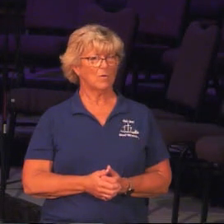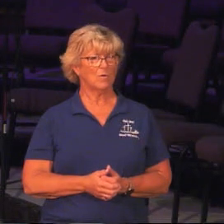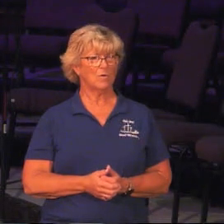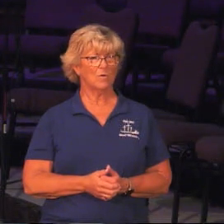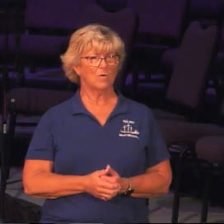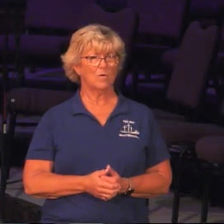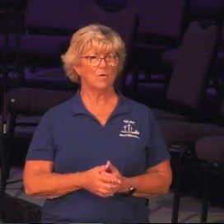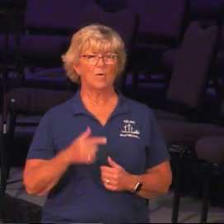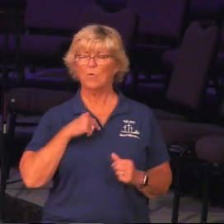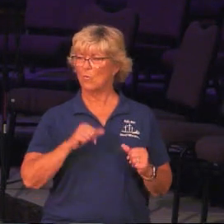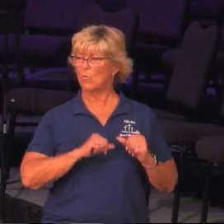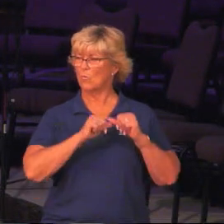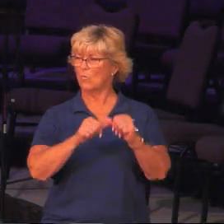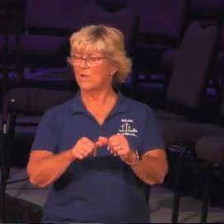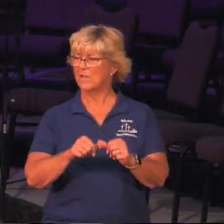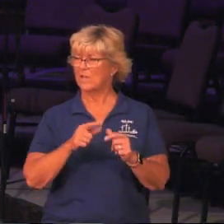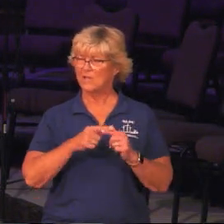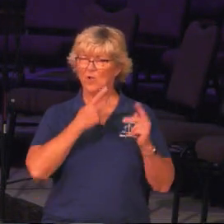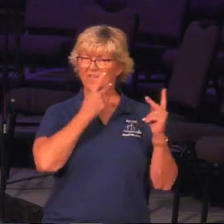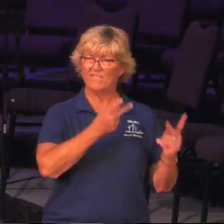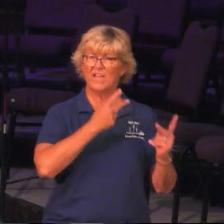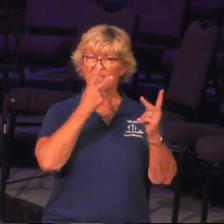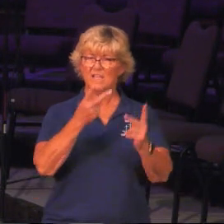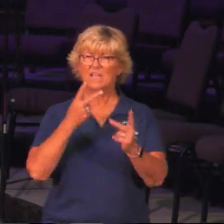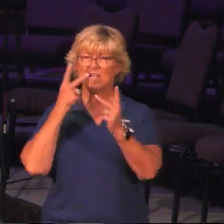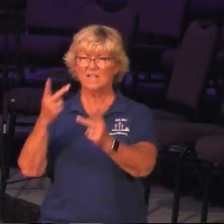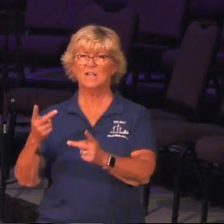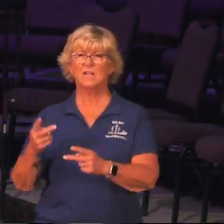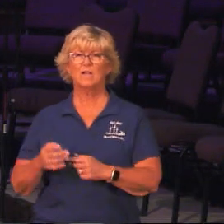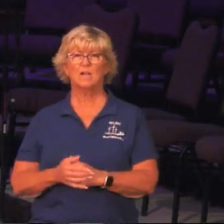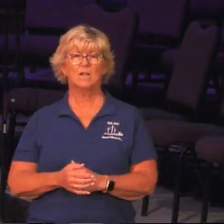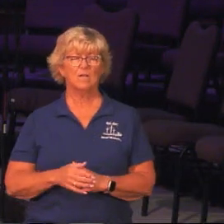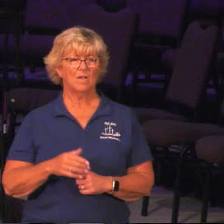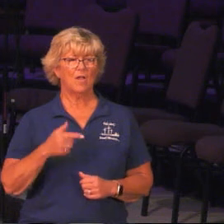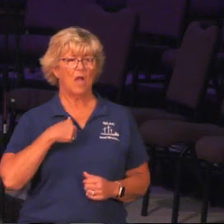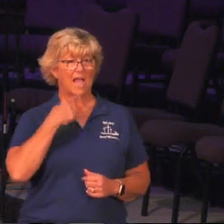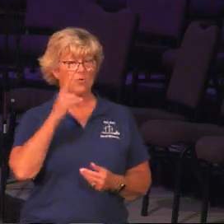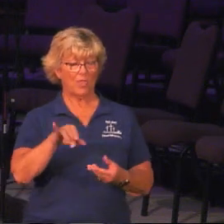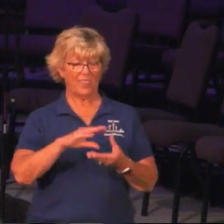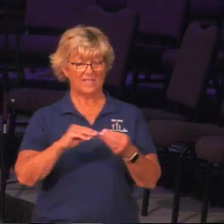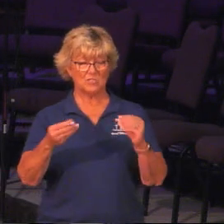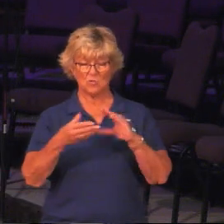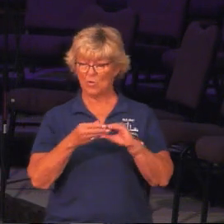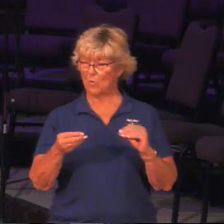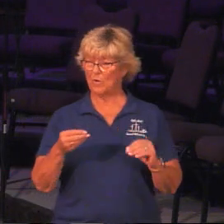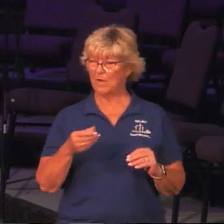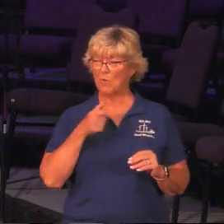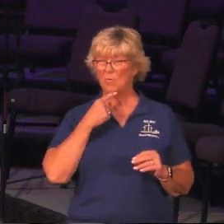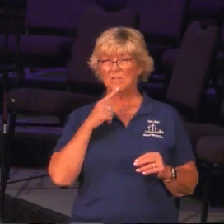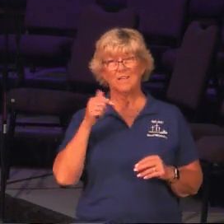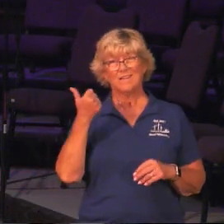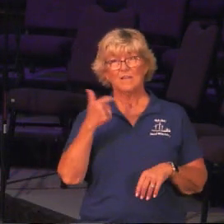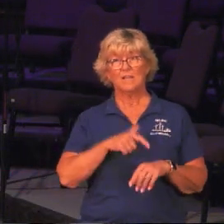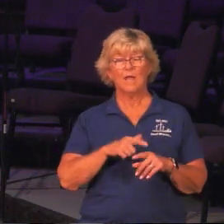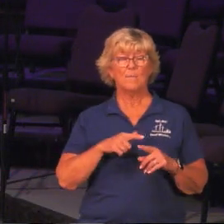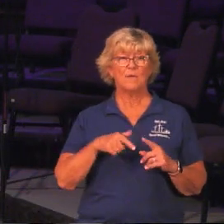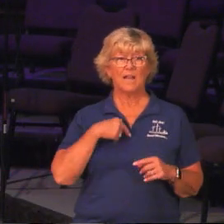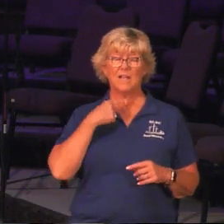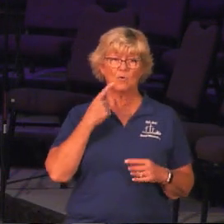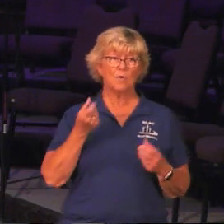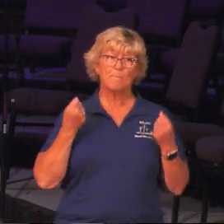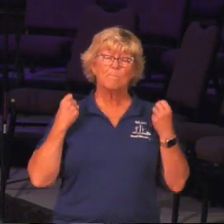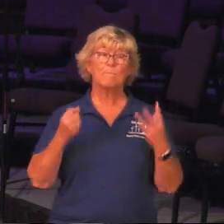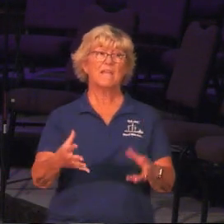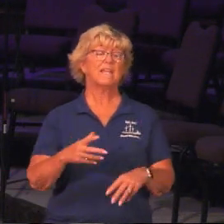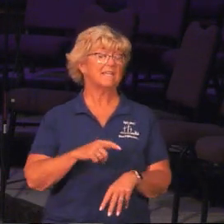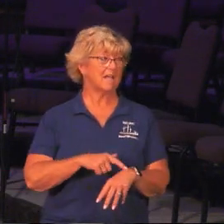We continue to visit these centers, and every single time we did this, because I told that story, I won't say 10 times, I told it nine times, because